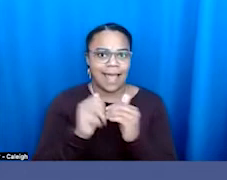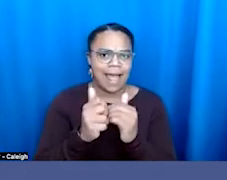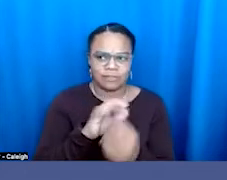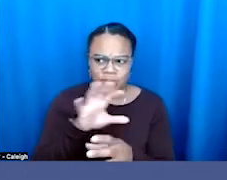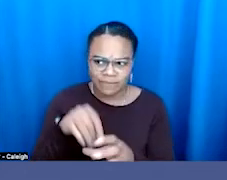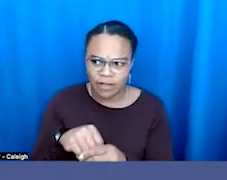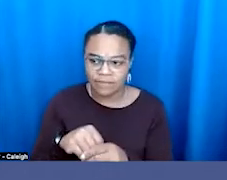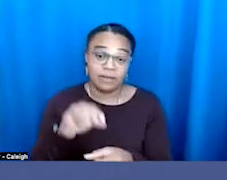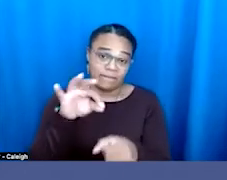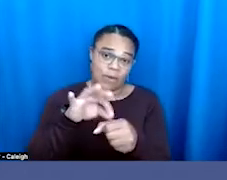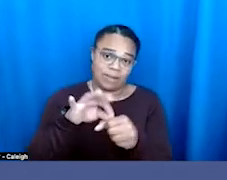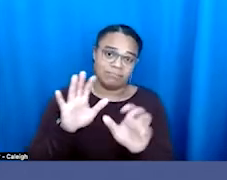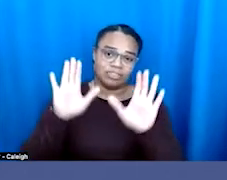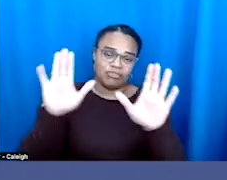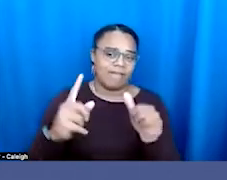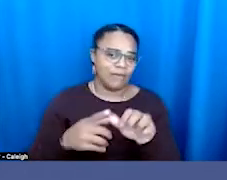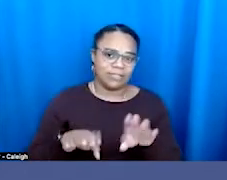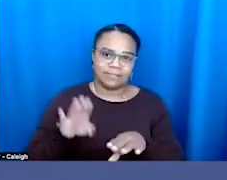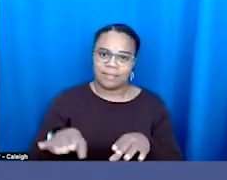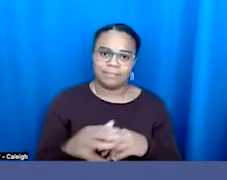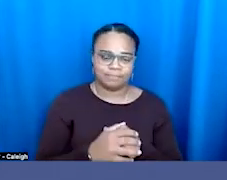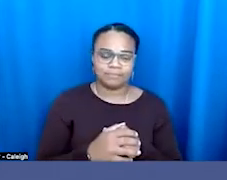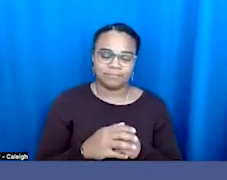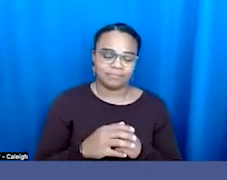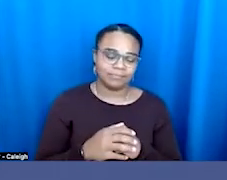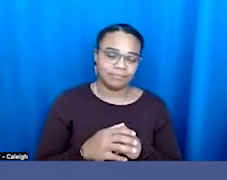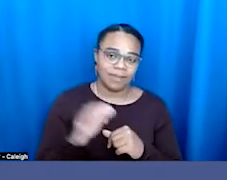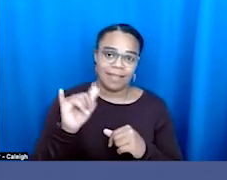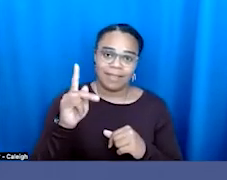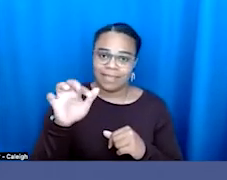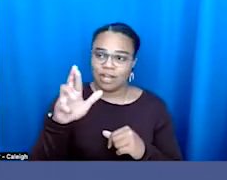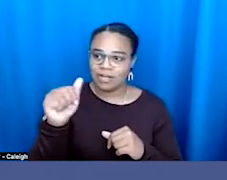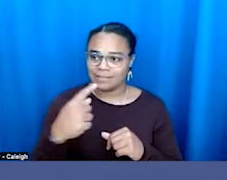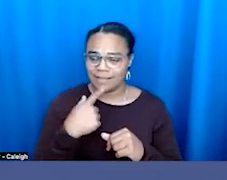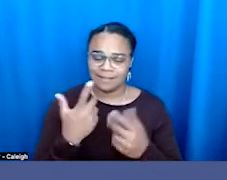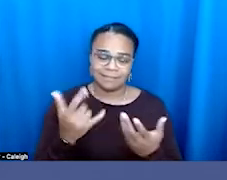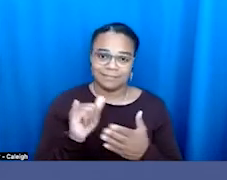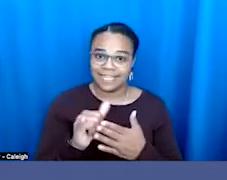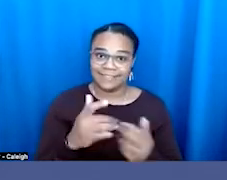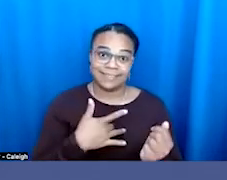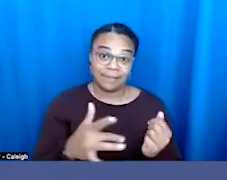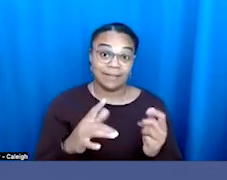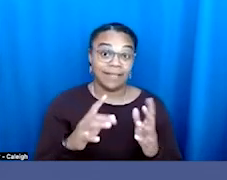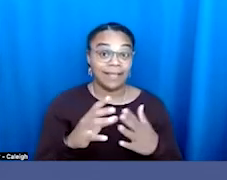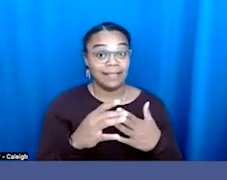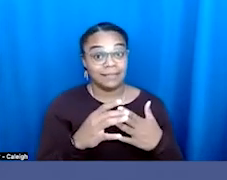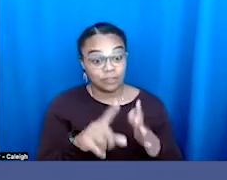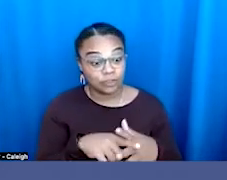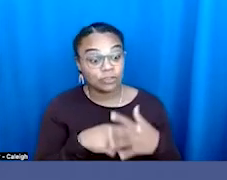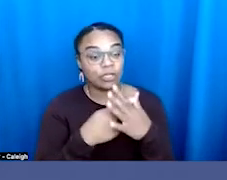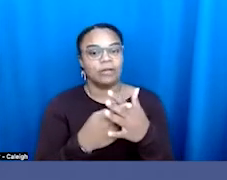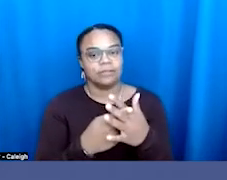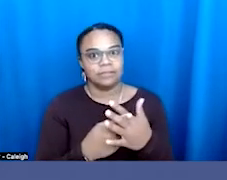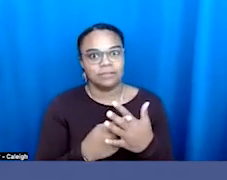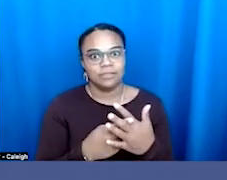great first step. Like Kiara said, that's often the entry point to further activism. So make